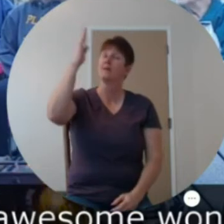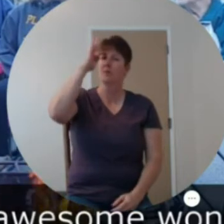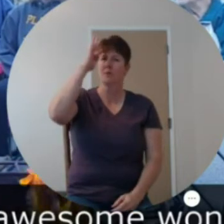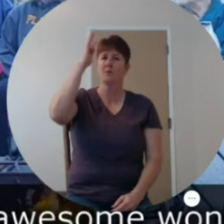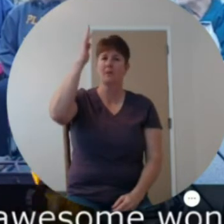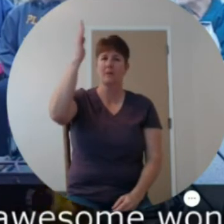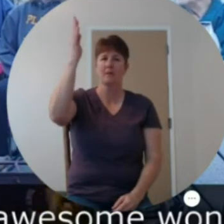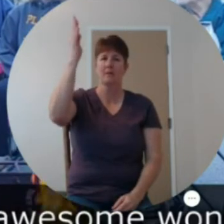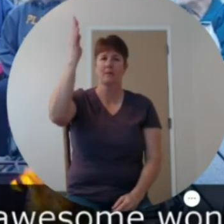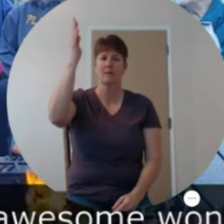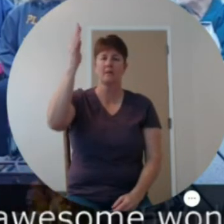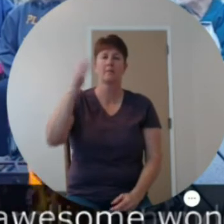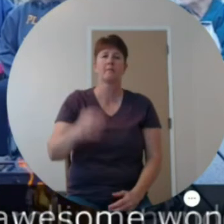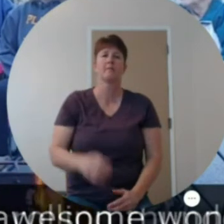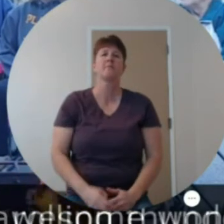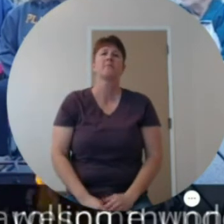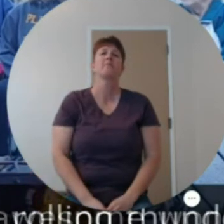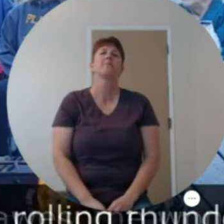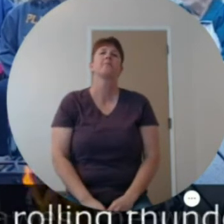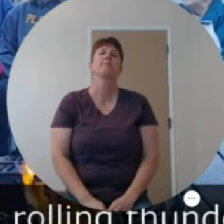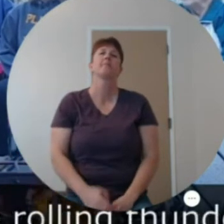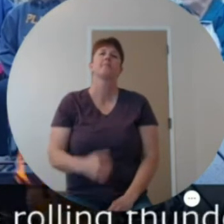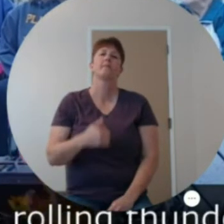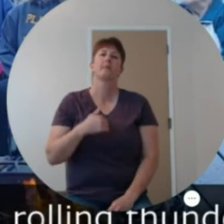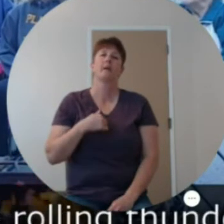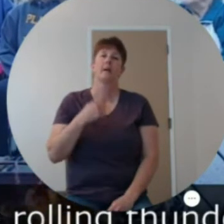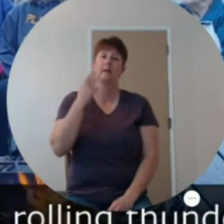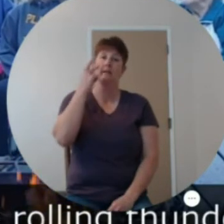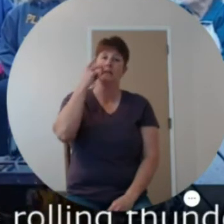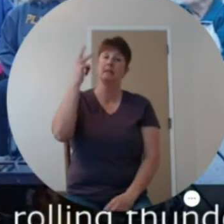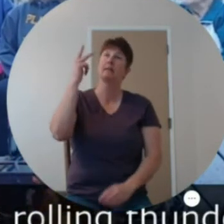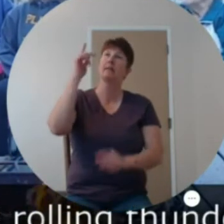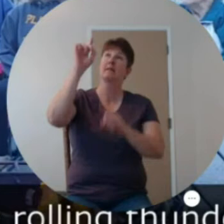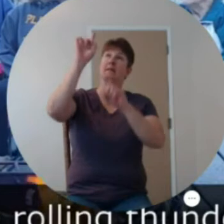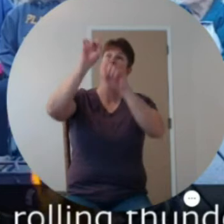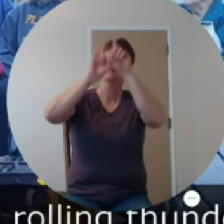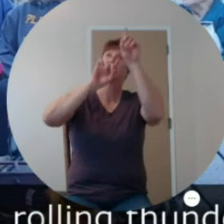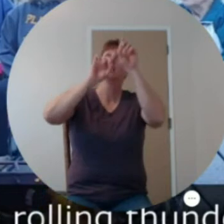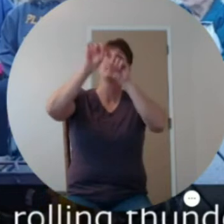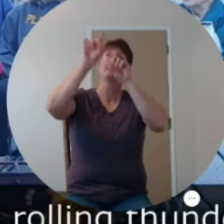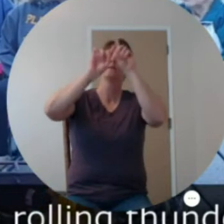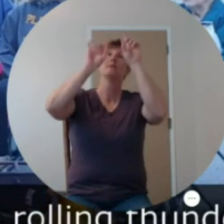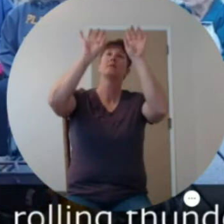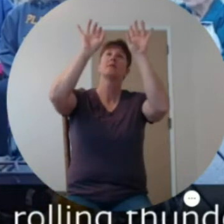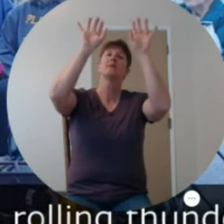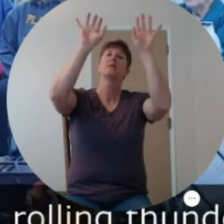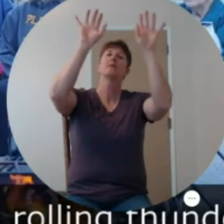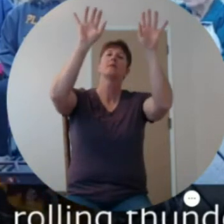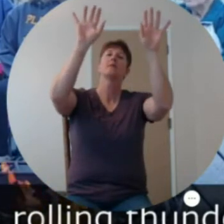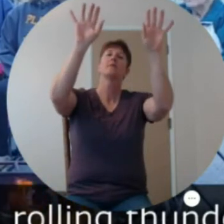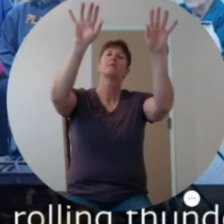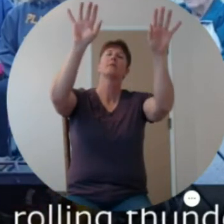made. I see the stars,